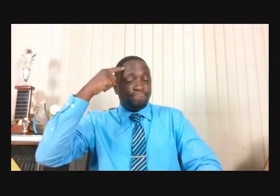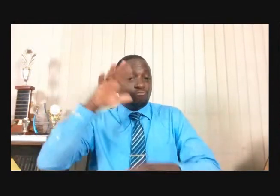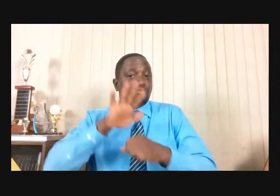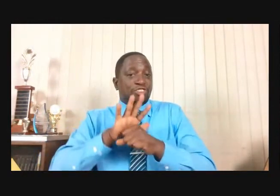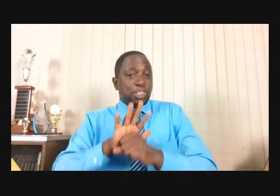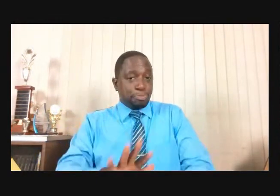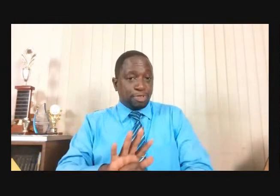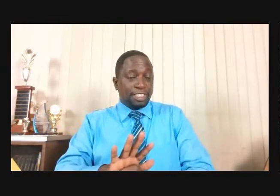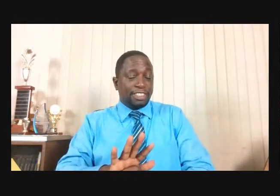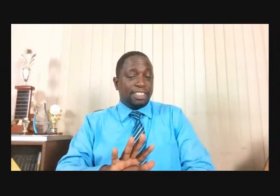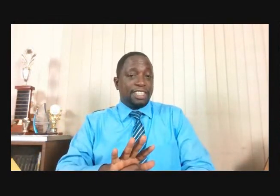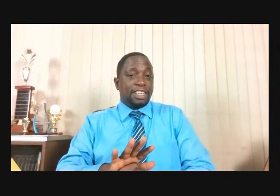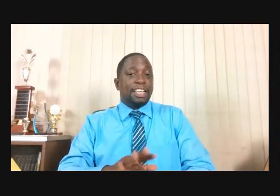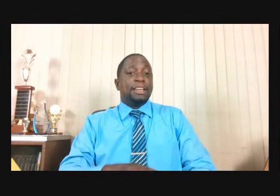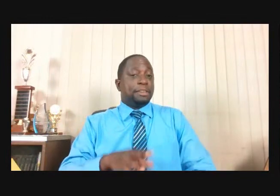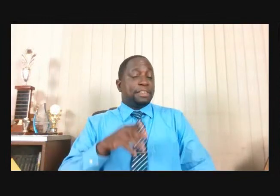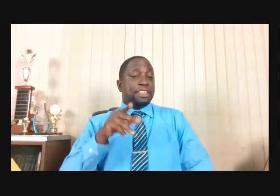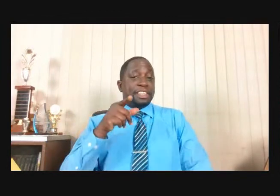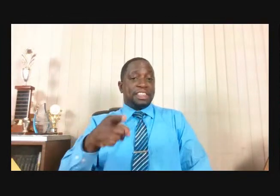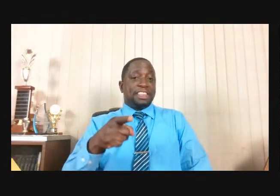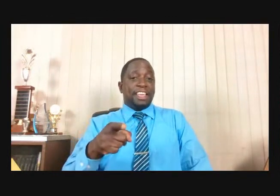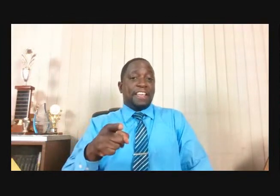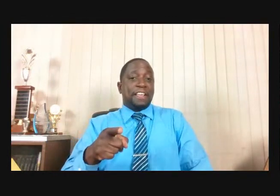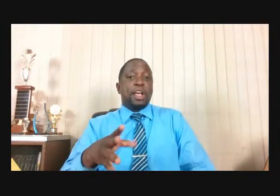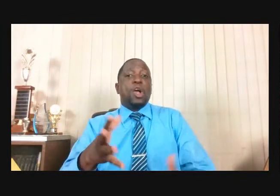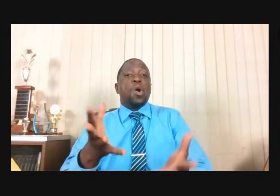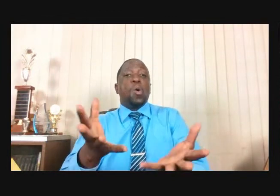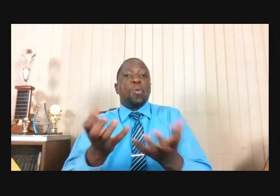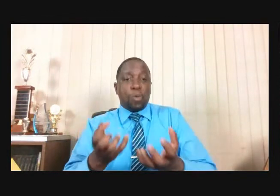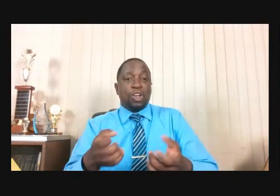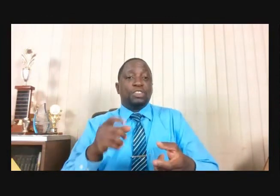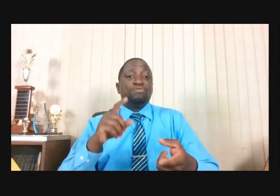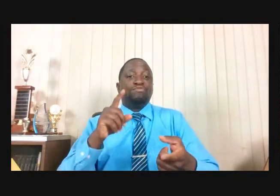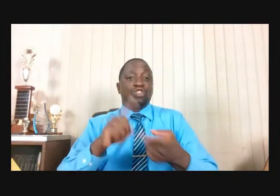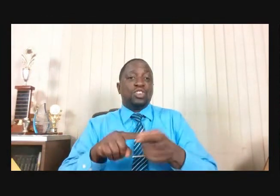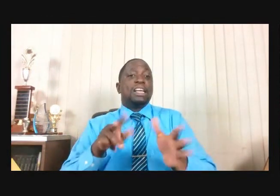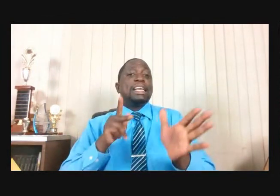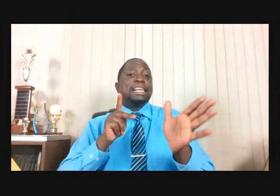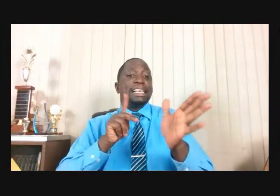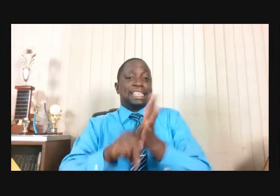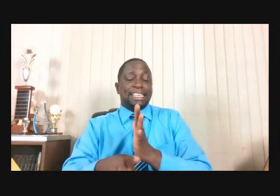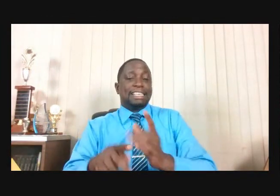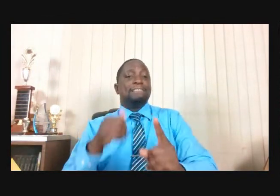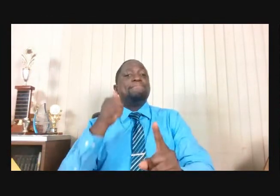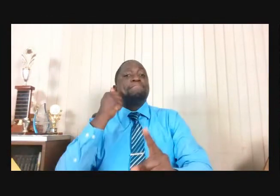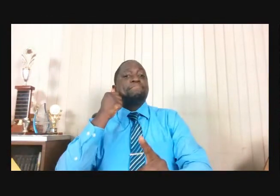Elijah Had Reached That Point I Want To Die God